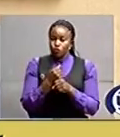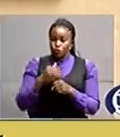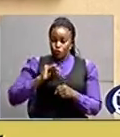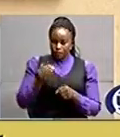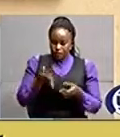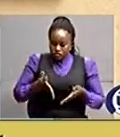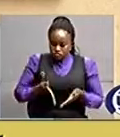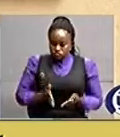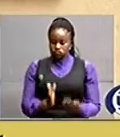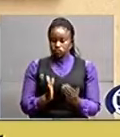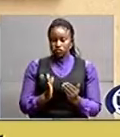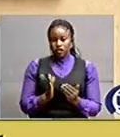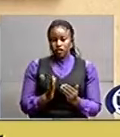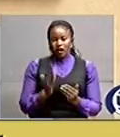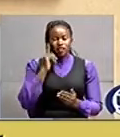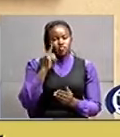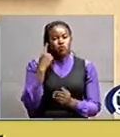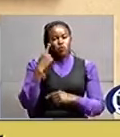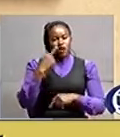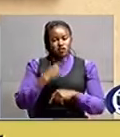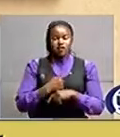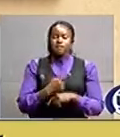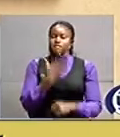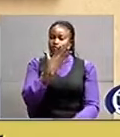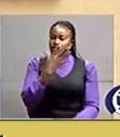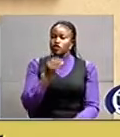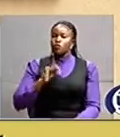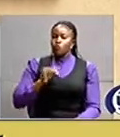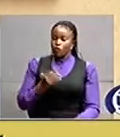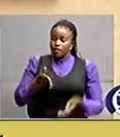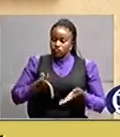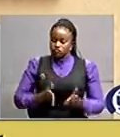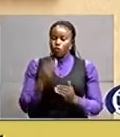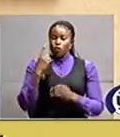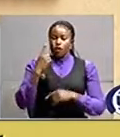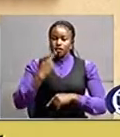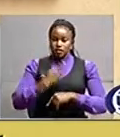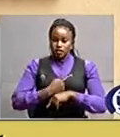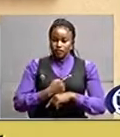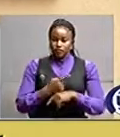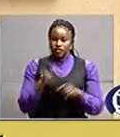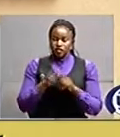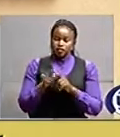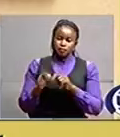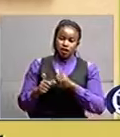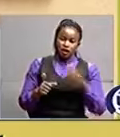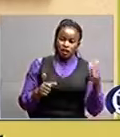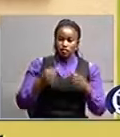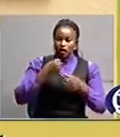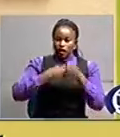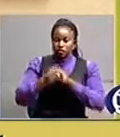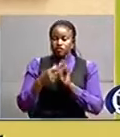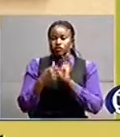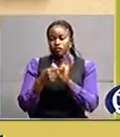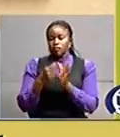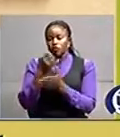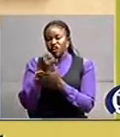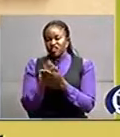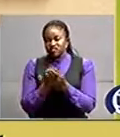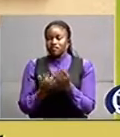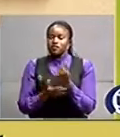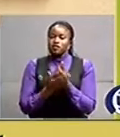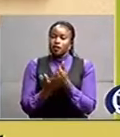where on average we deliver 50 mothers per day and other activities like hiv care